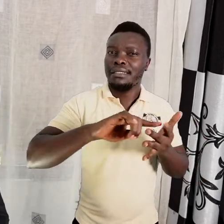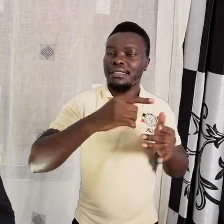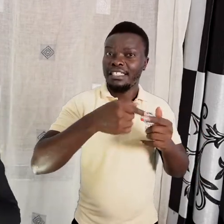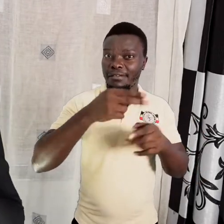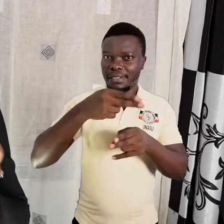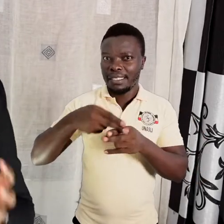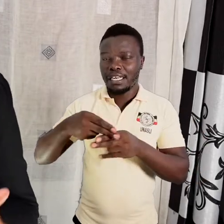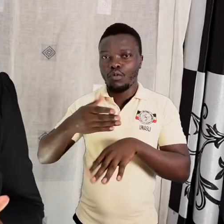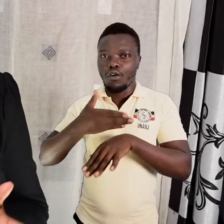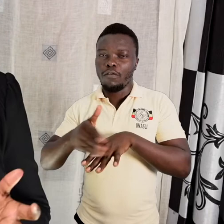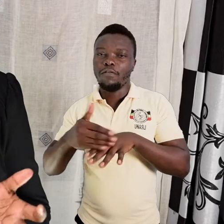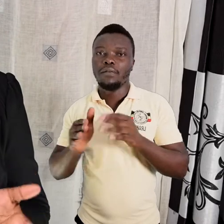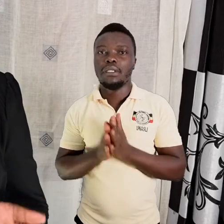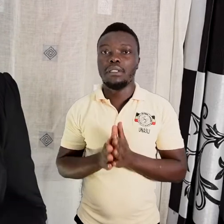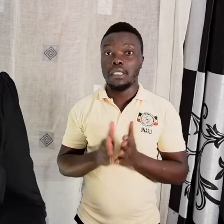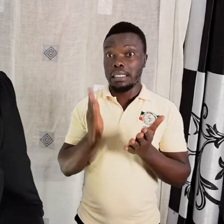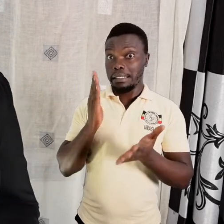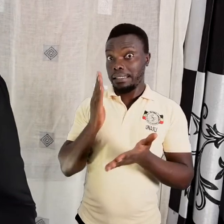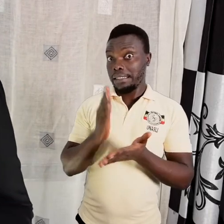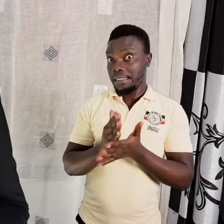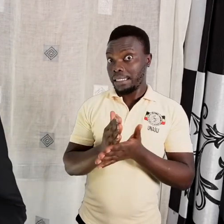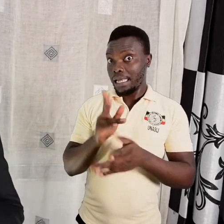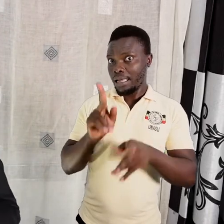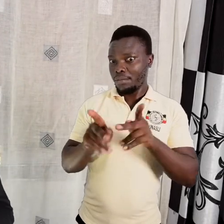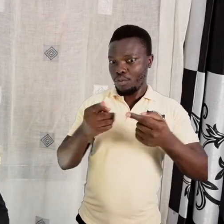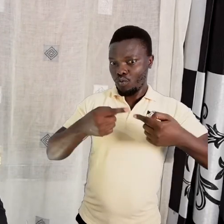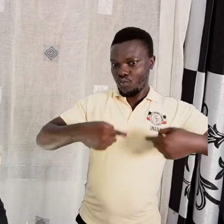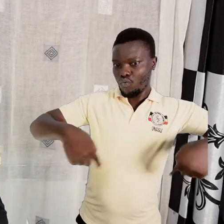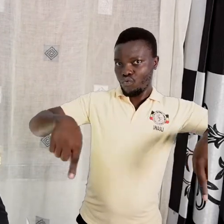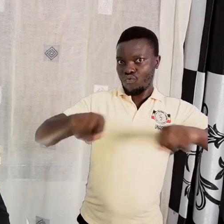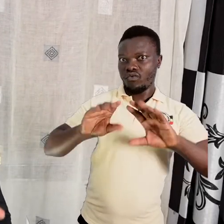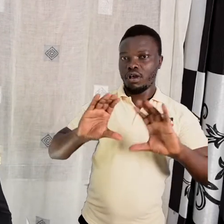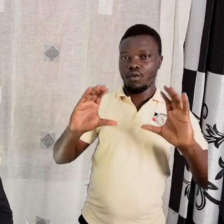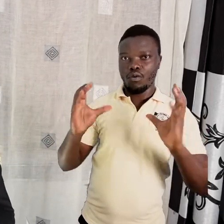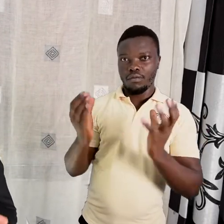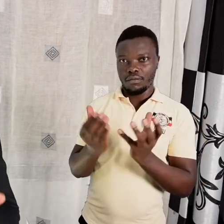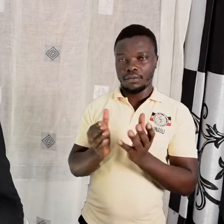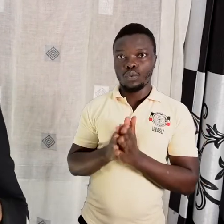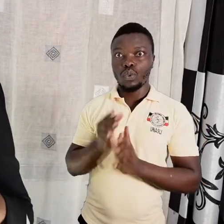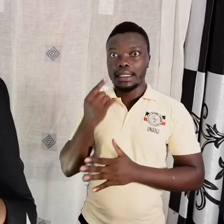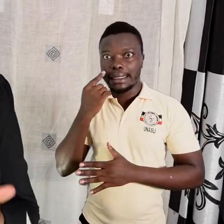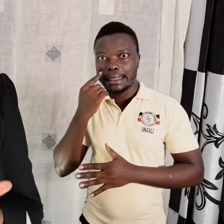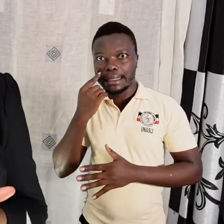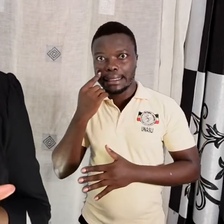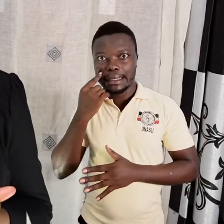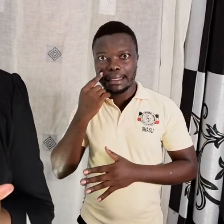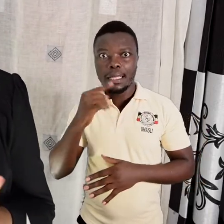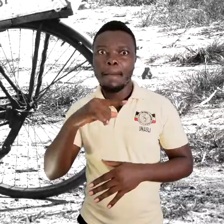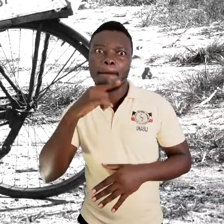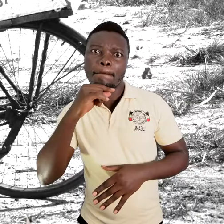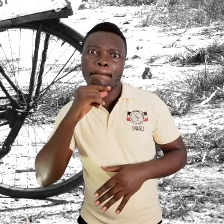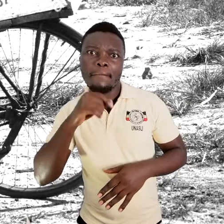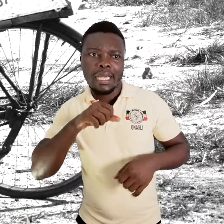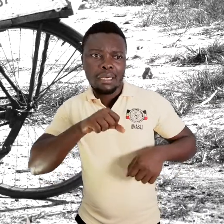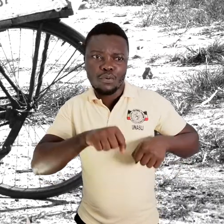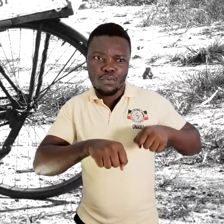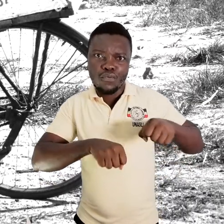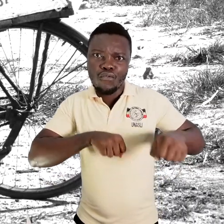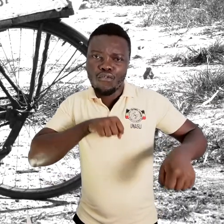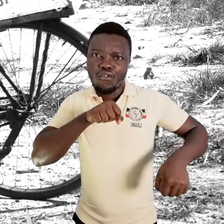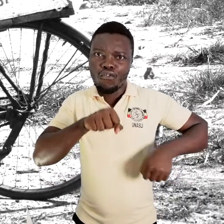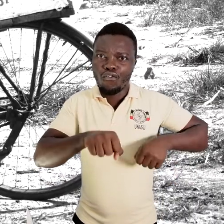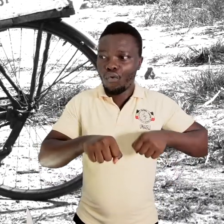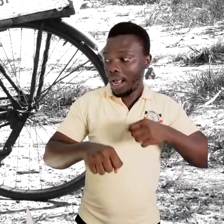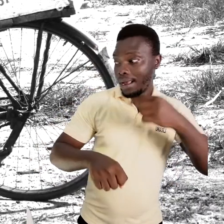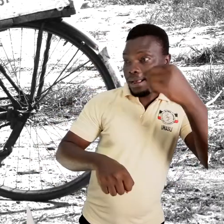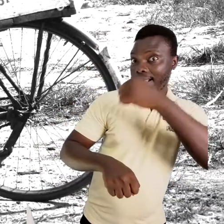For some of us in our community, we have seen men with a bicycle that has a wooden